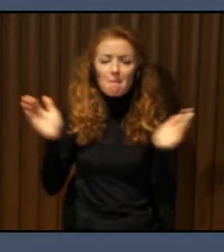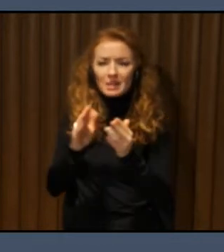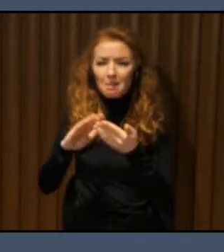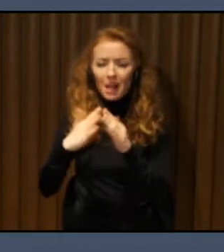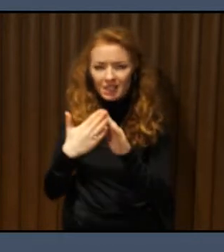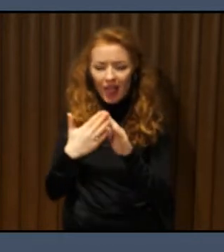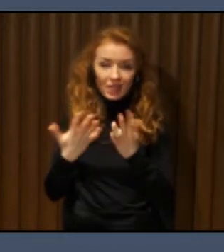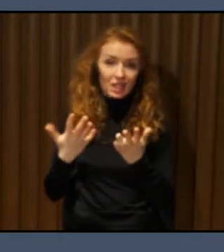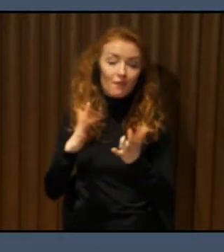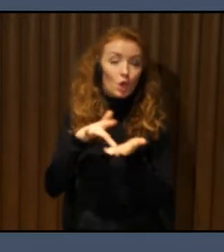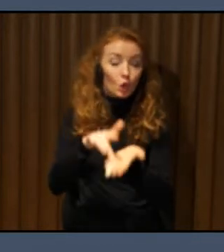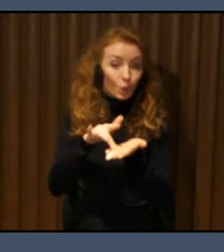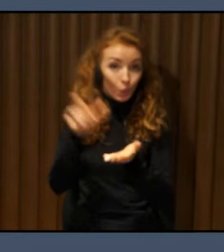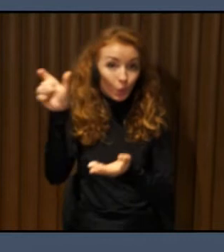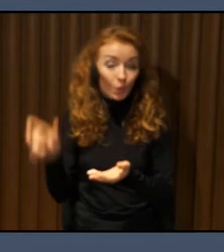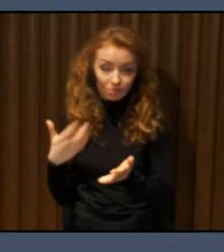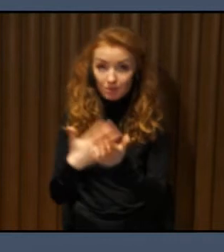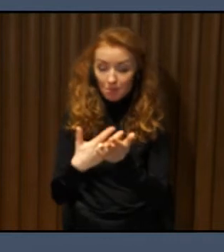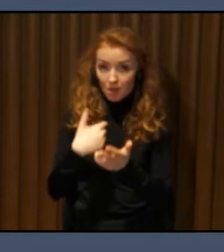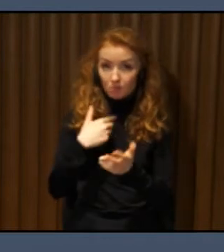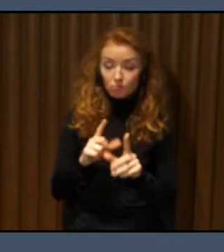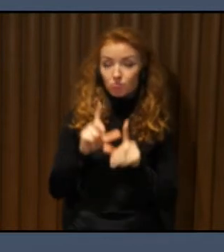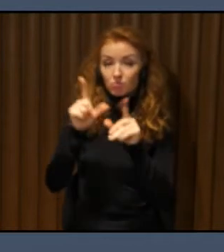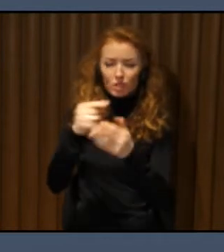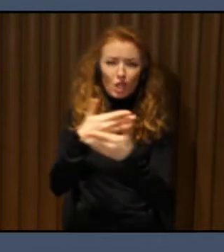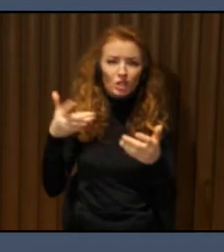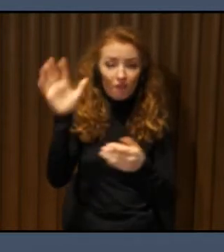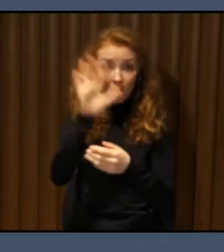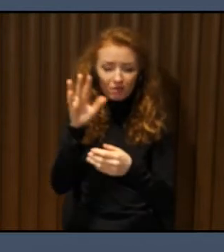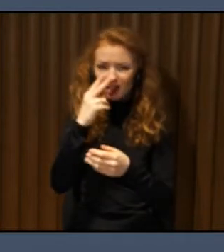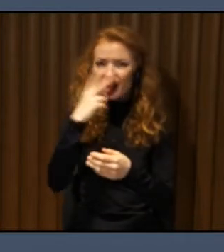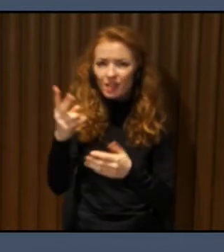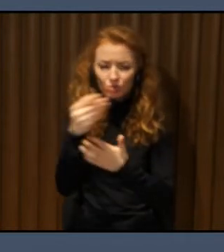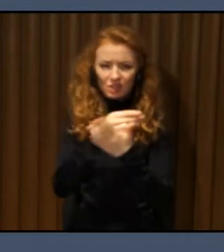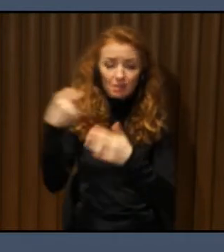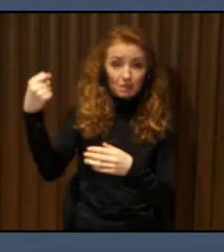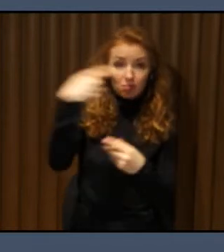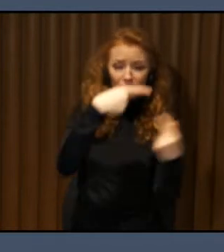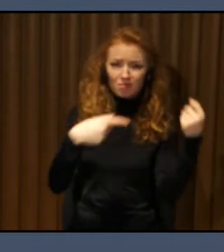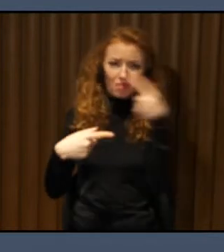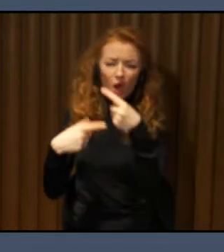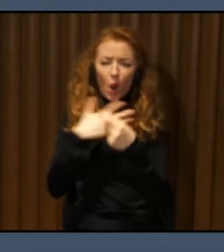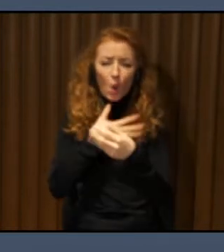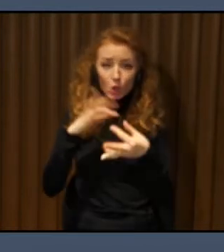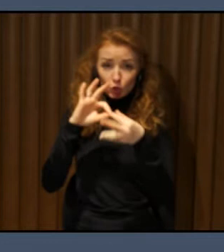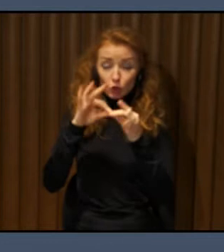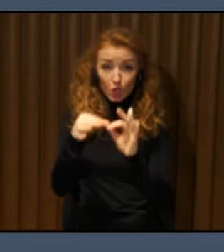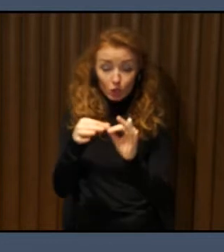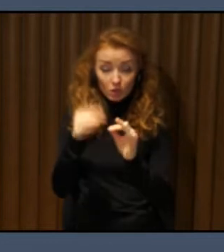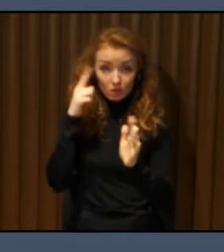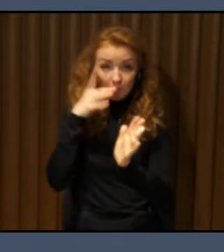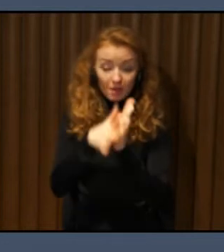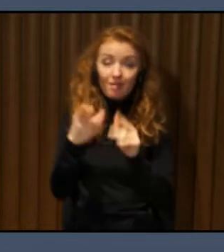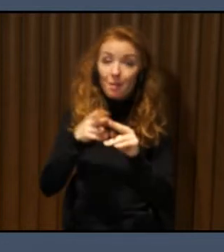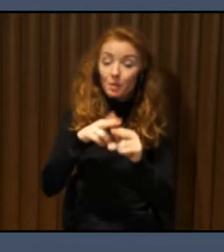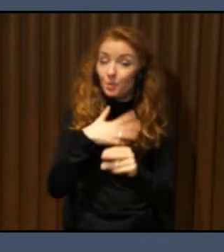I've been in different countries, sometimes the signage is very complicated. So it's good to have information in your own